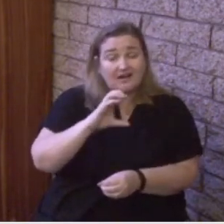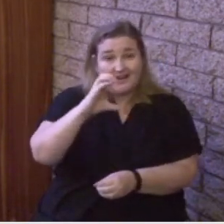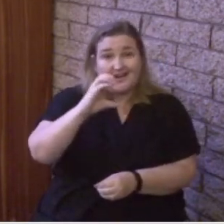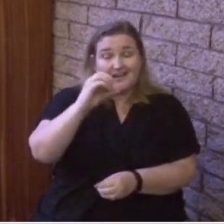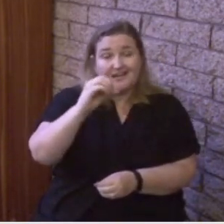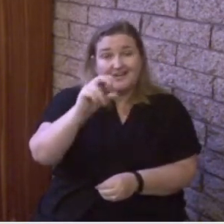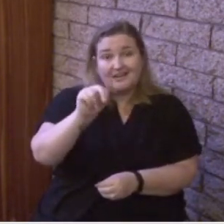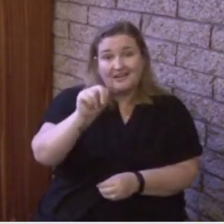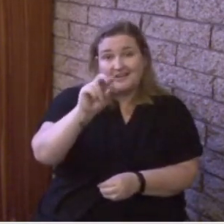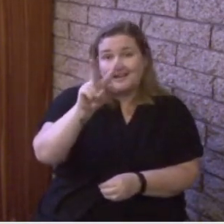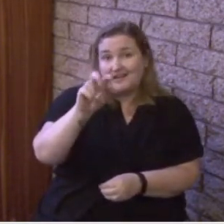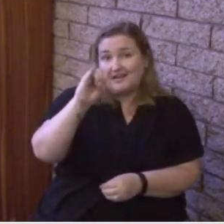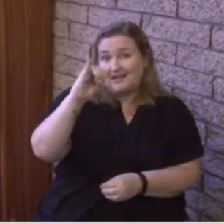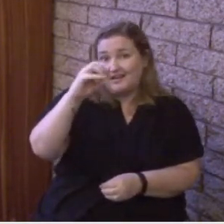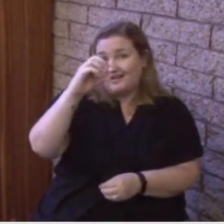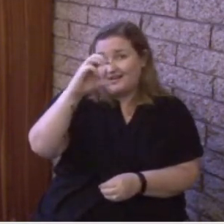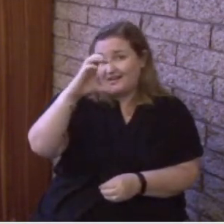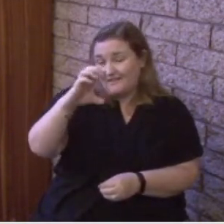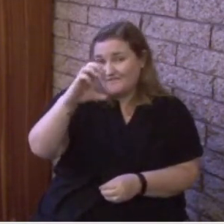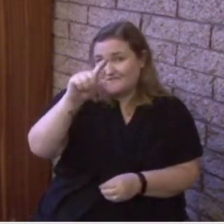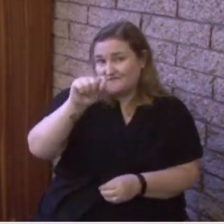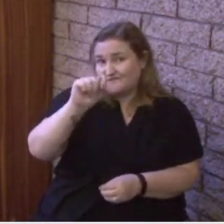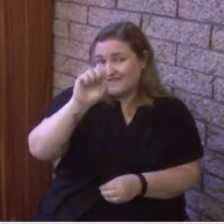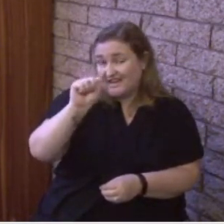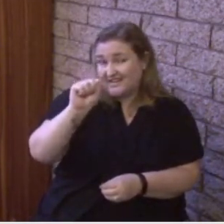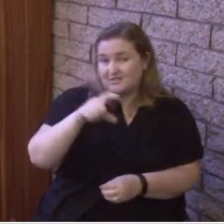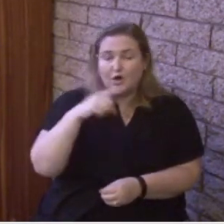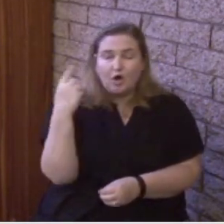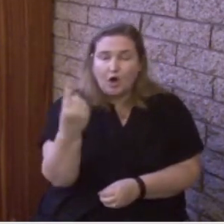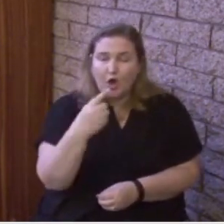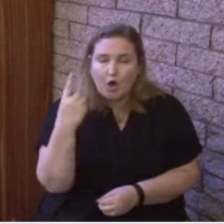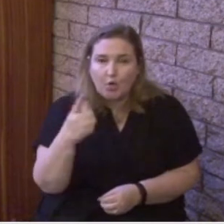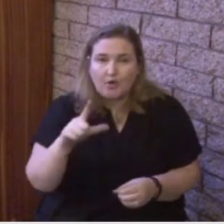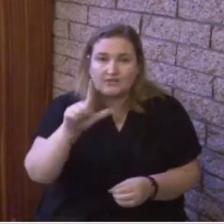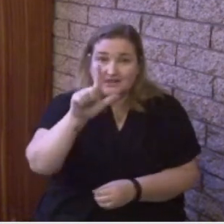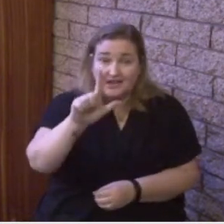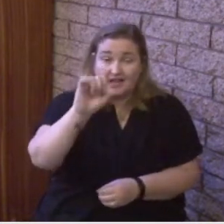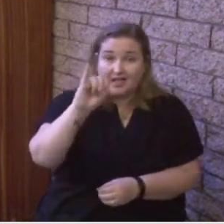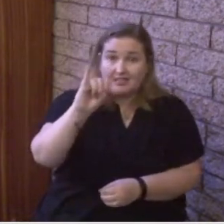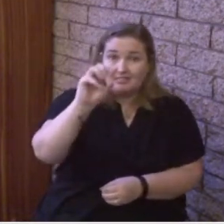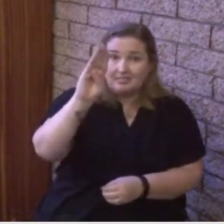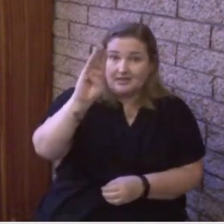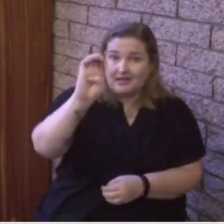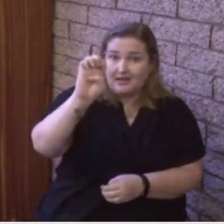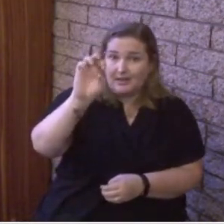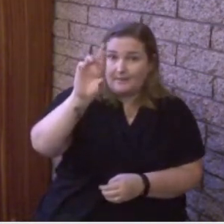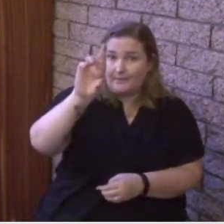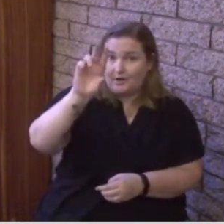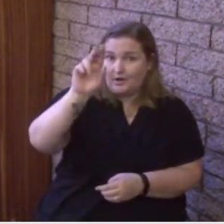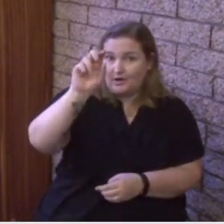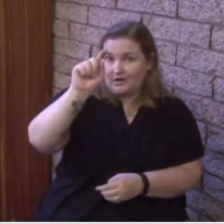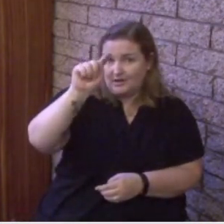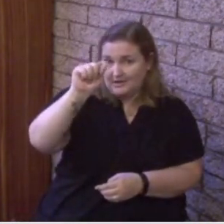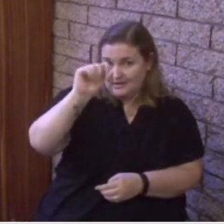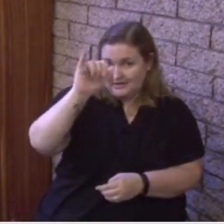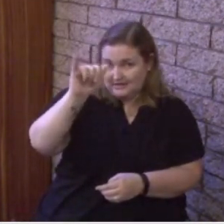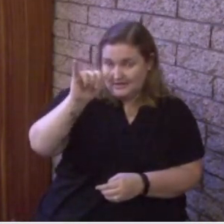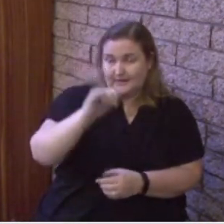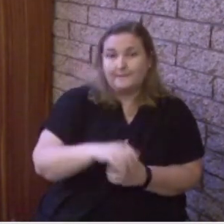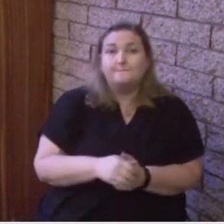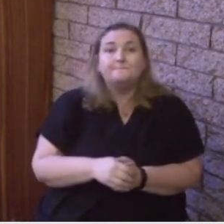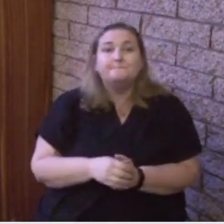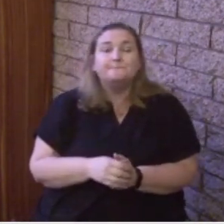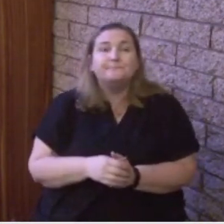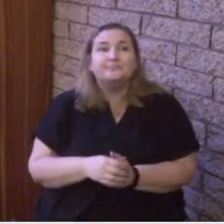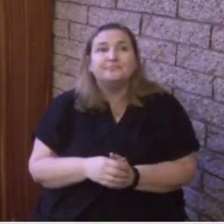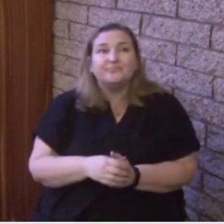Spirit of liberty. God who made the birds never made bird cages. It is